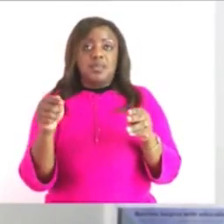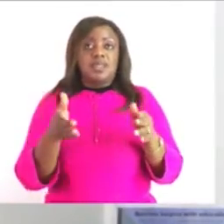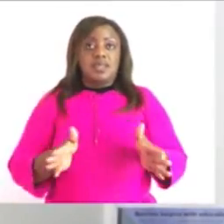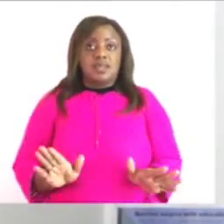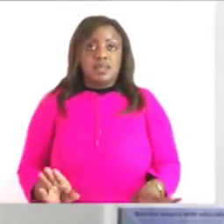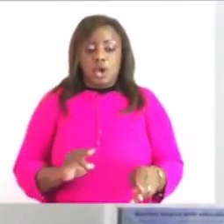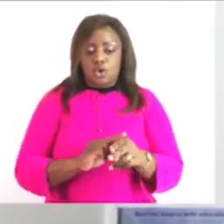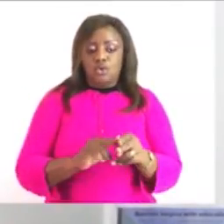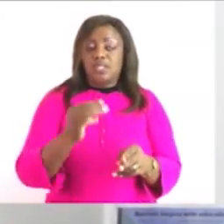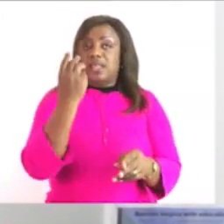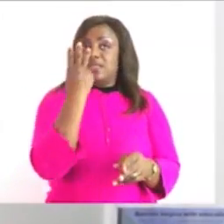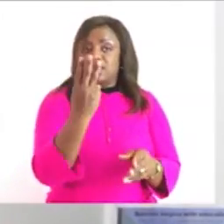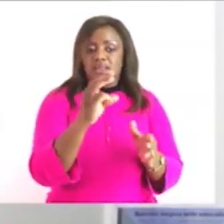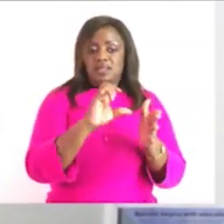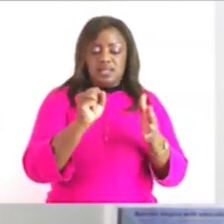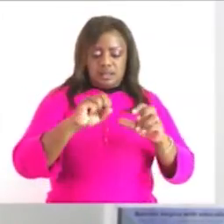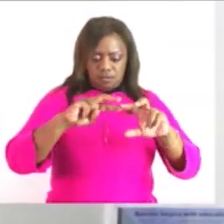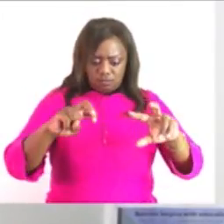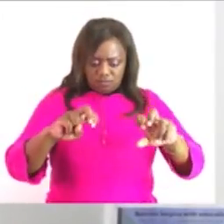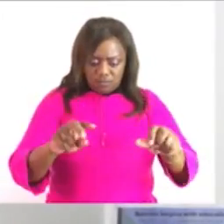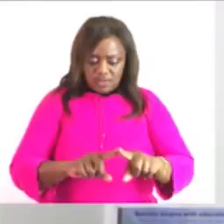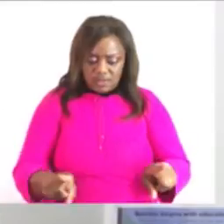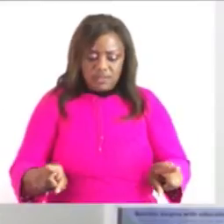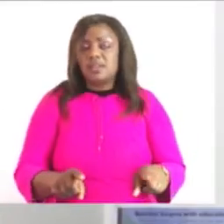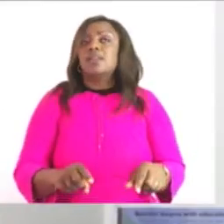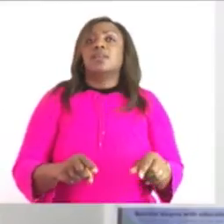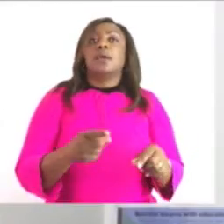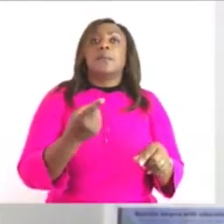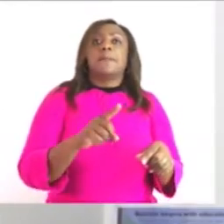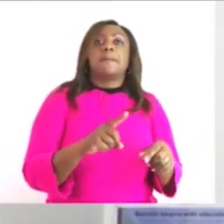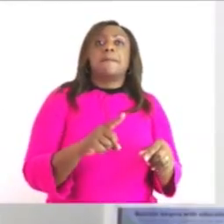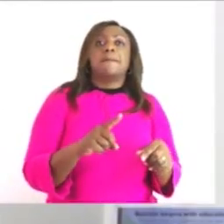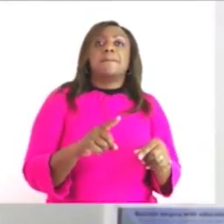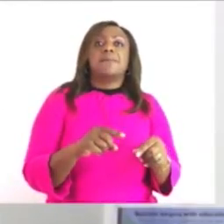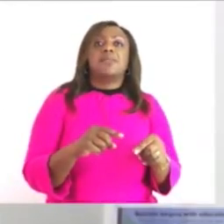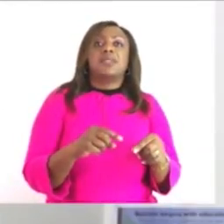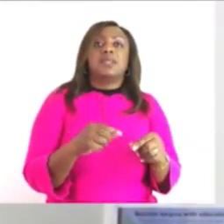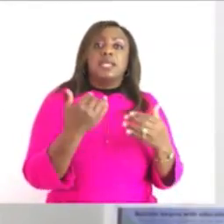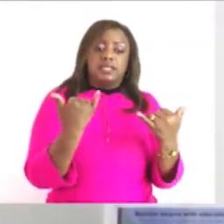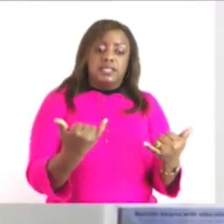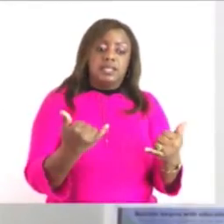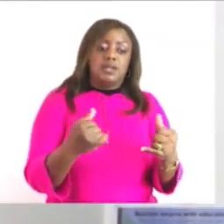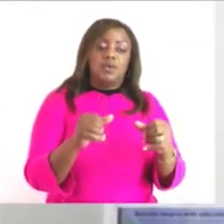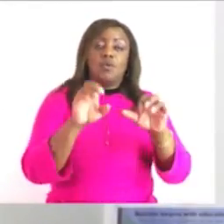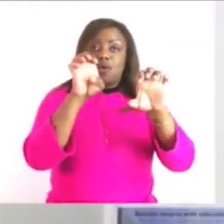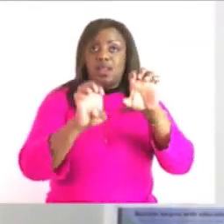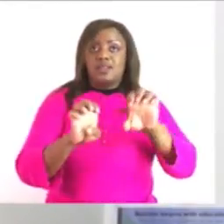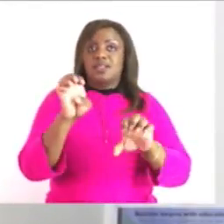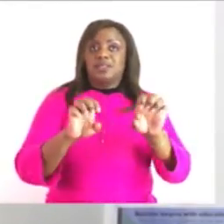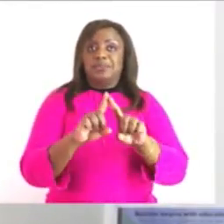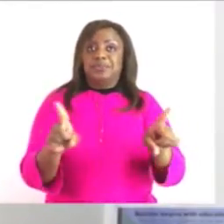three seconds to find the difference is three minus two